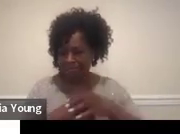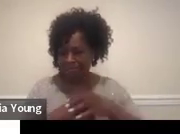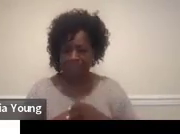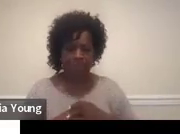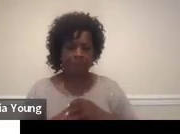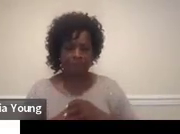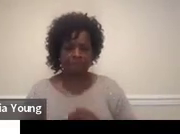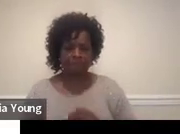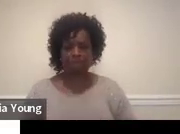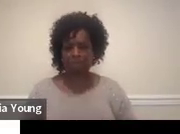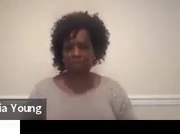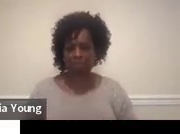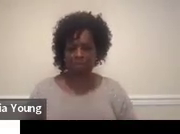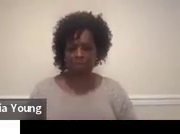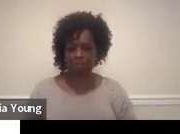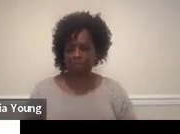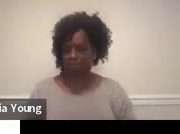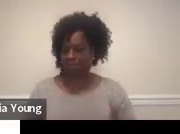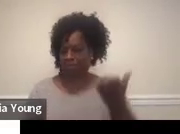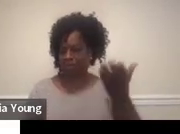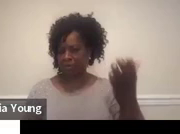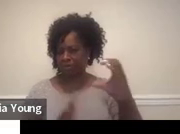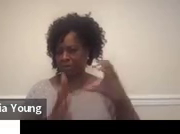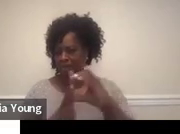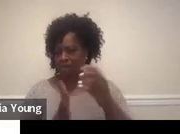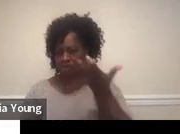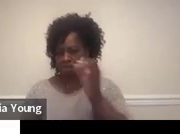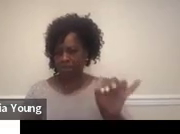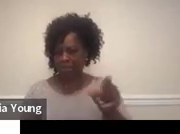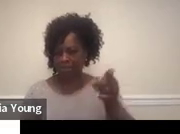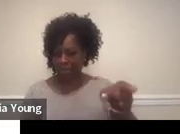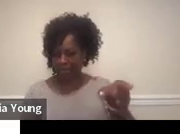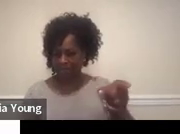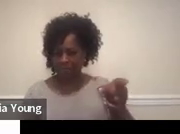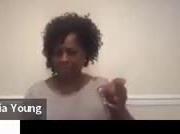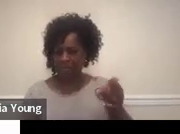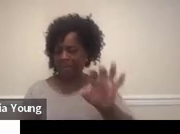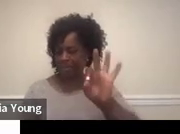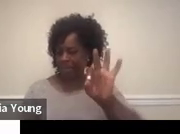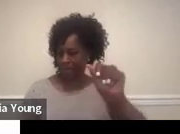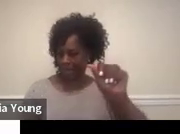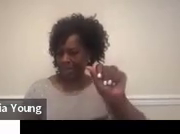So here's what that section looks like in 9A.